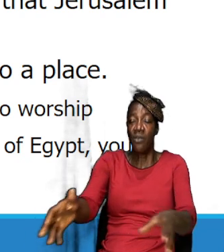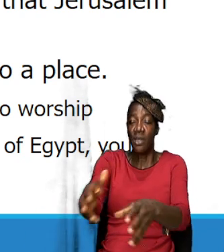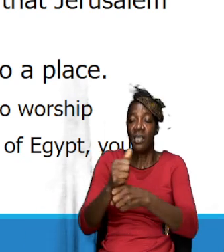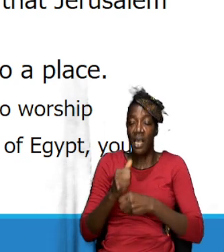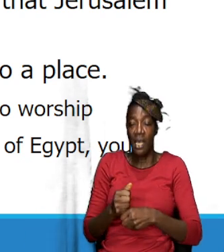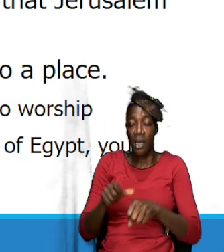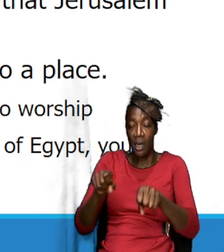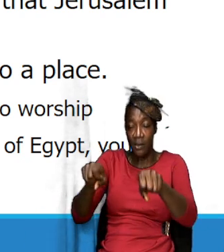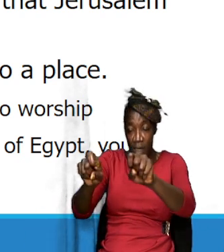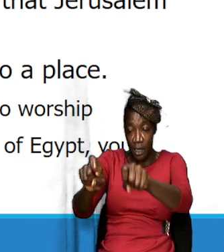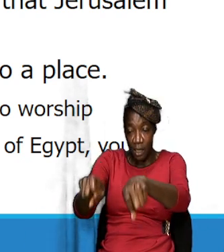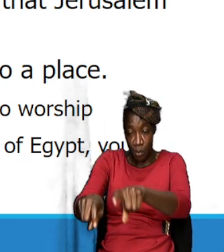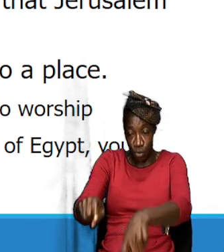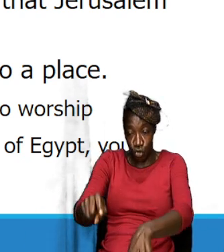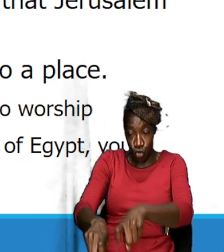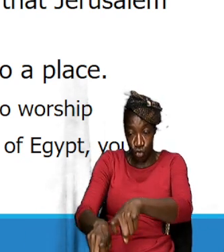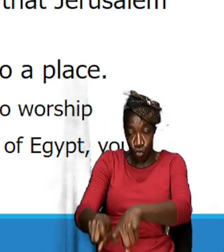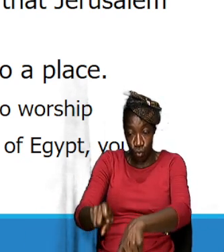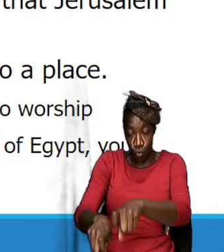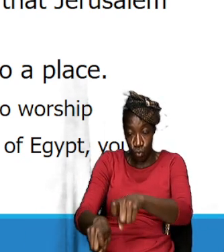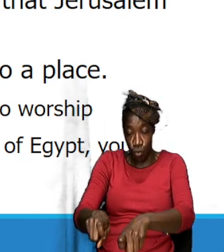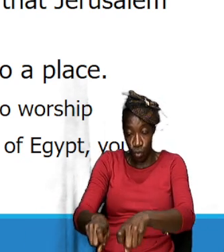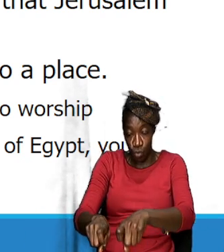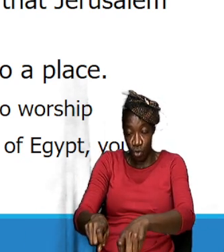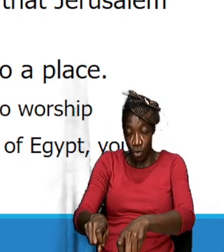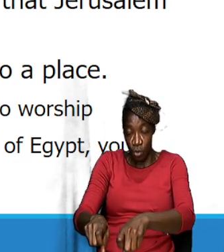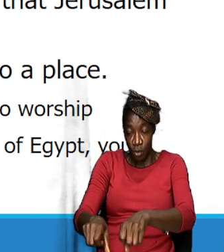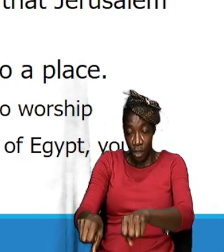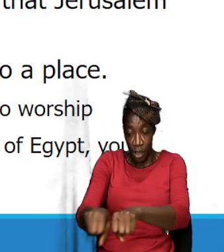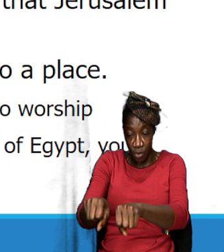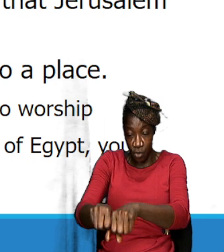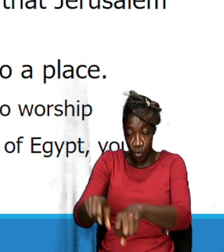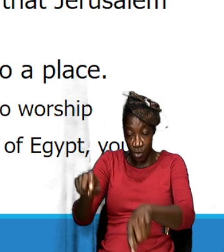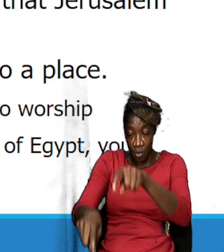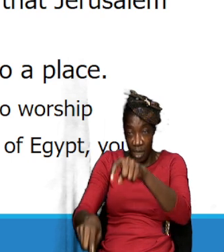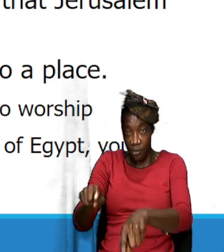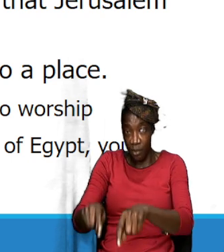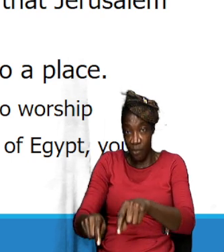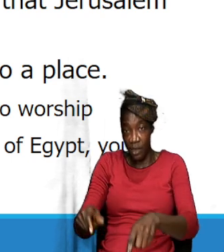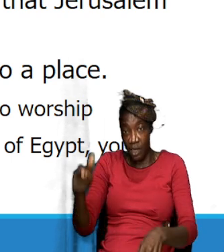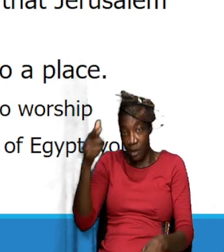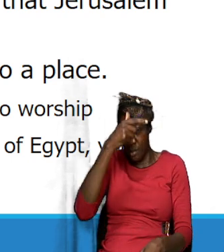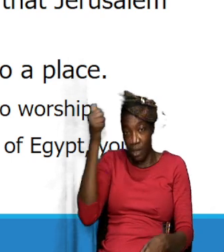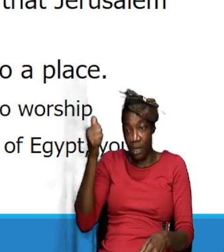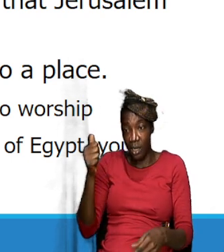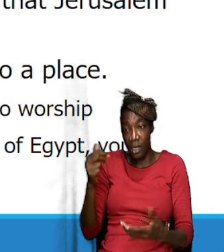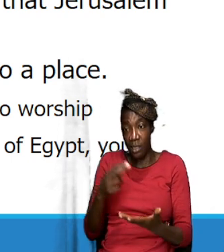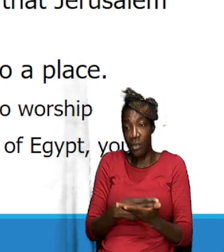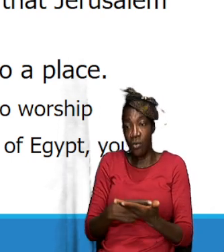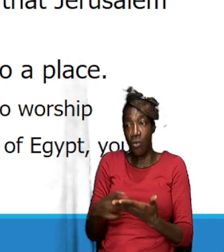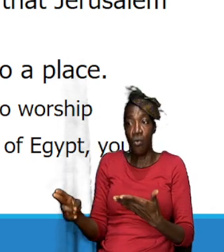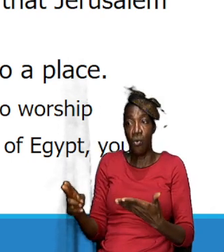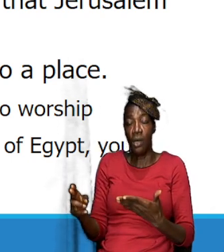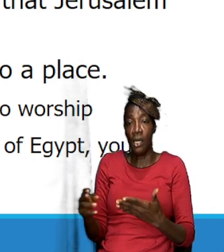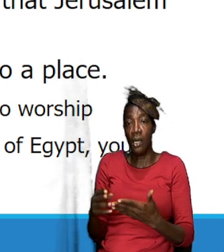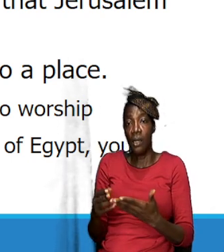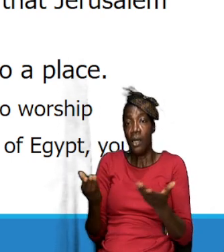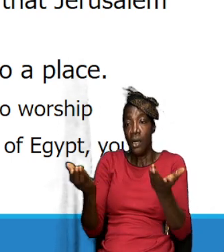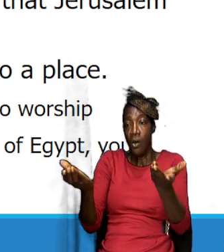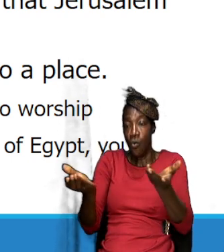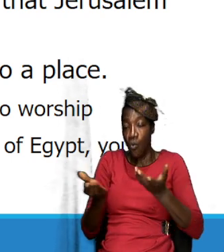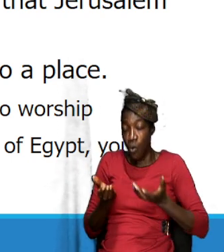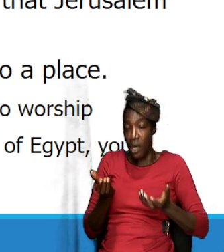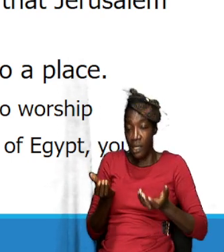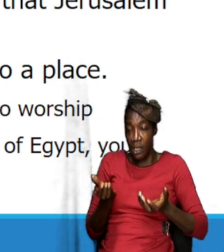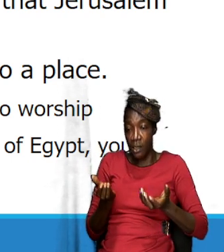his shoes from off his feet because it was holy so you know as I said there's a lot there in this scripture he wanted him